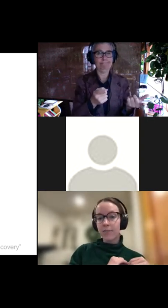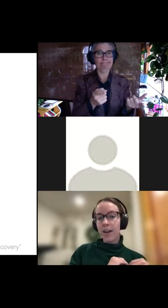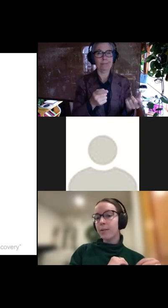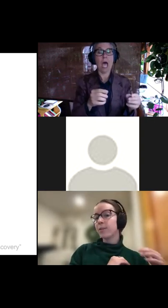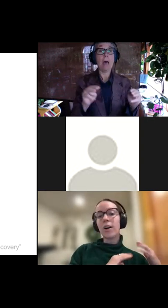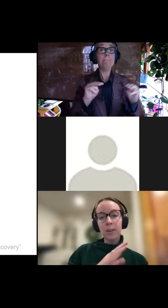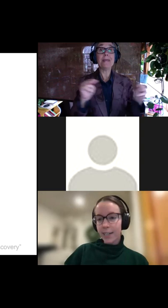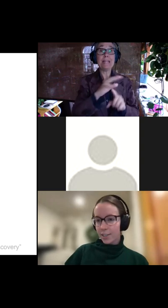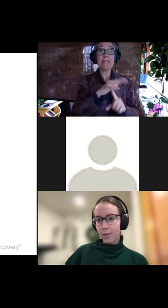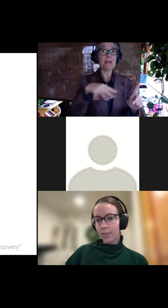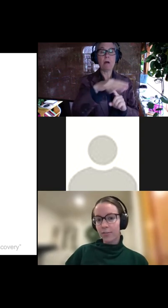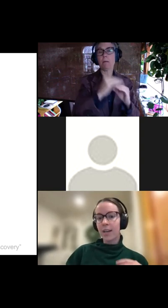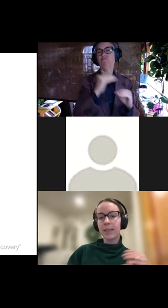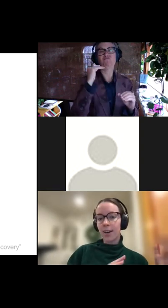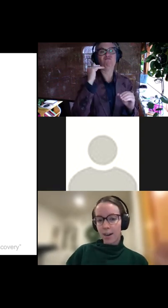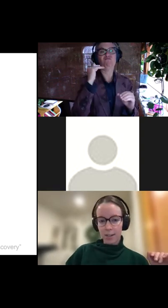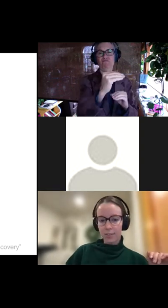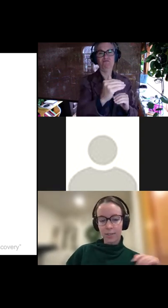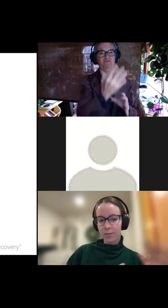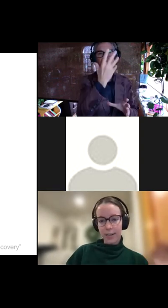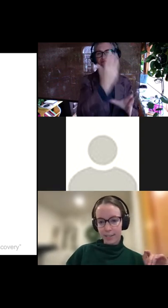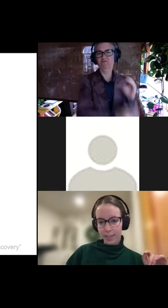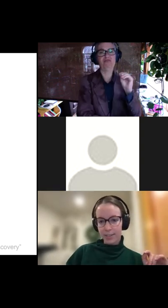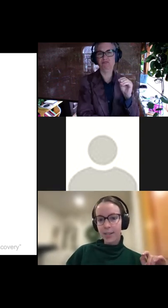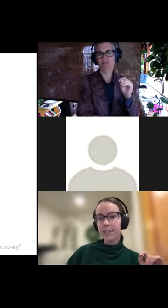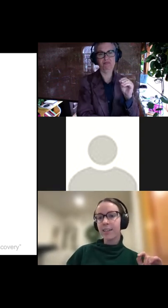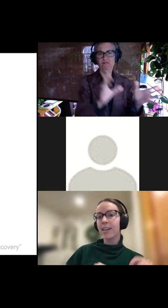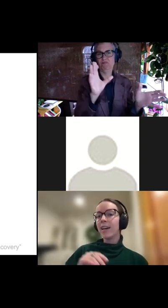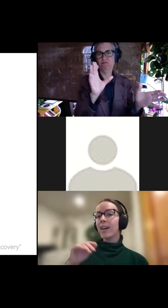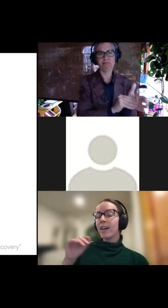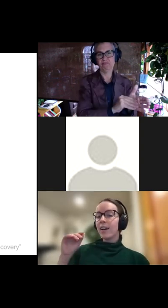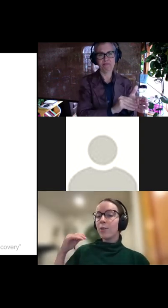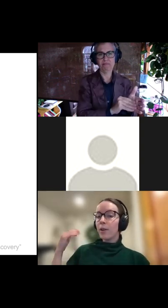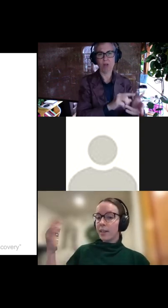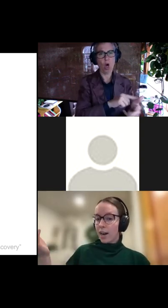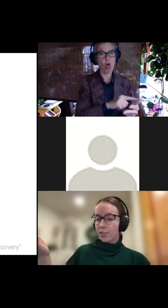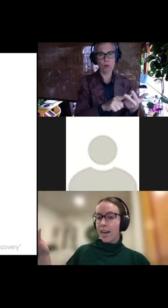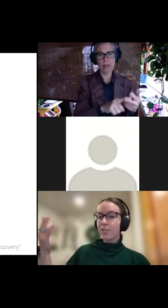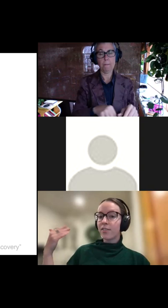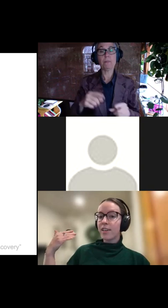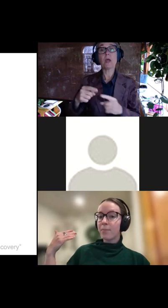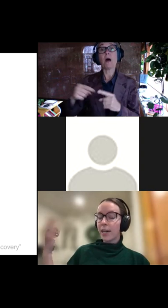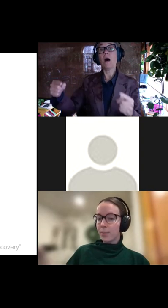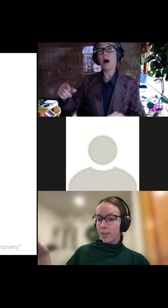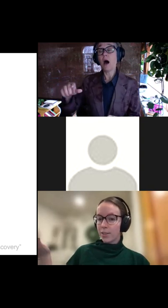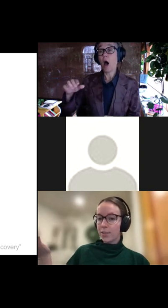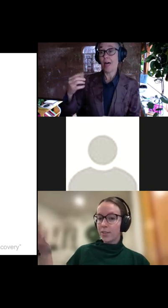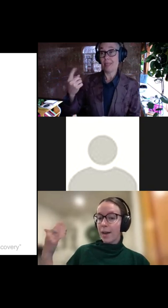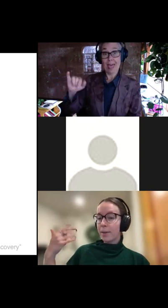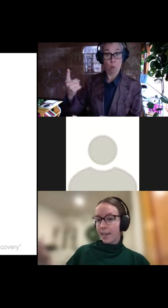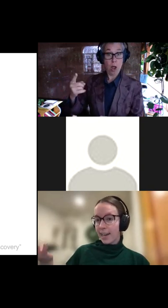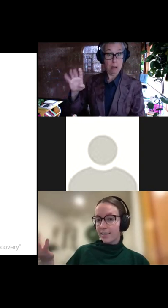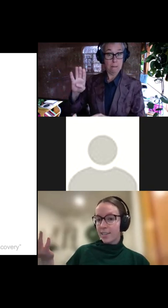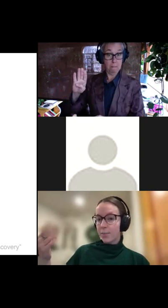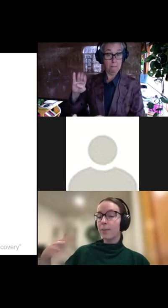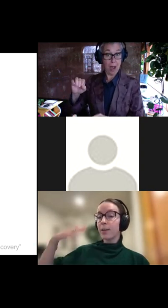difficult environment was already too hard for them. And they all just went extinct immediately. Uh, in contrast to the biomolecule